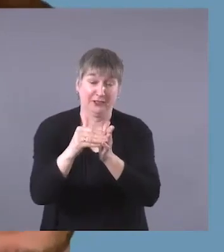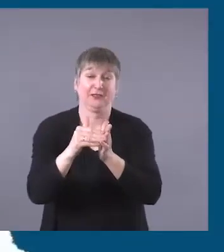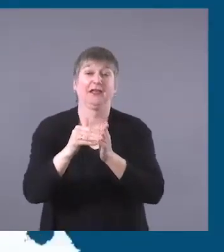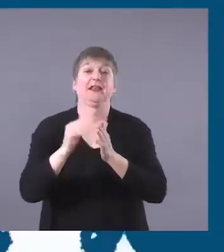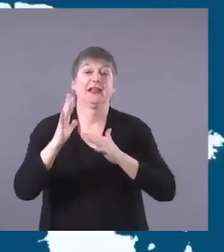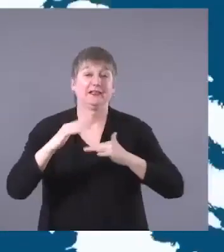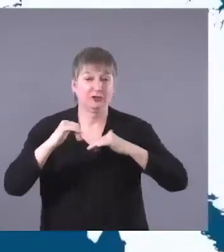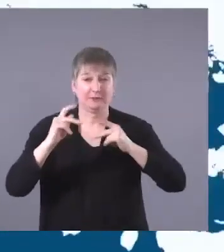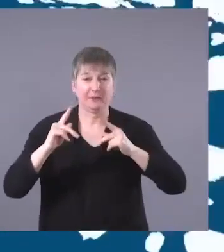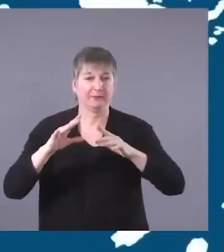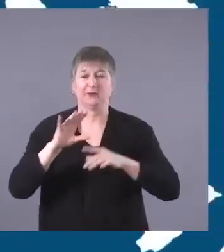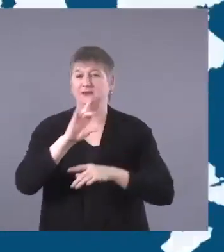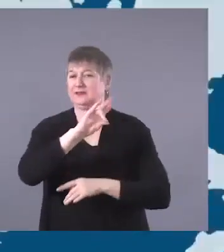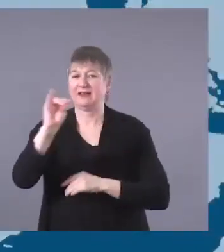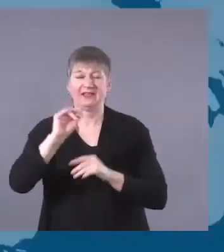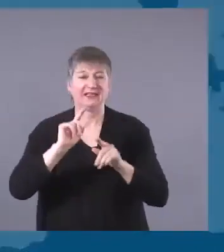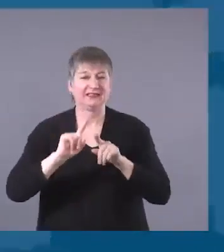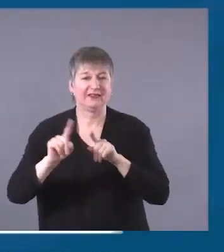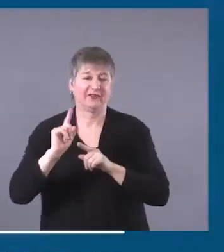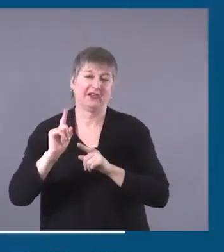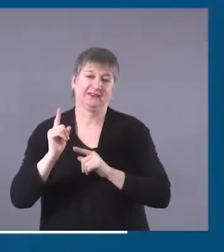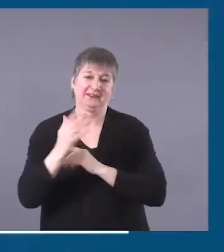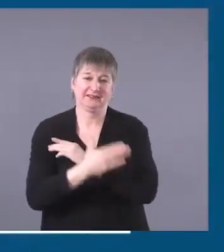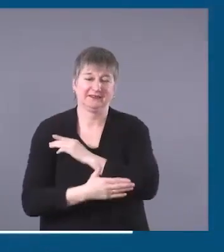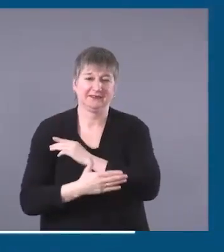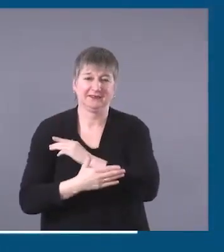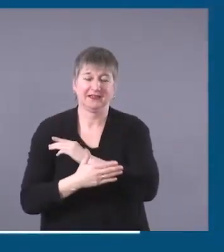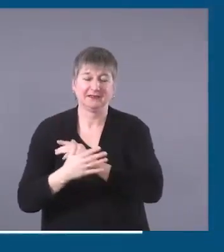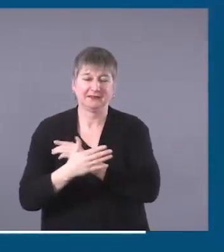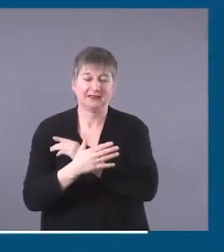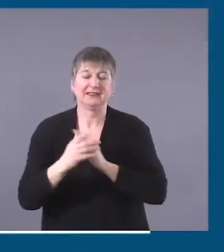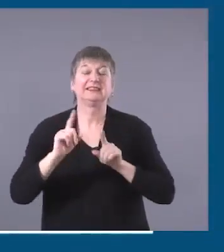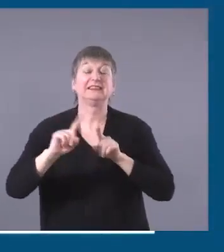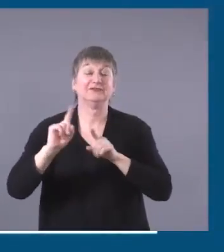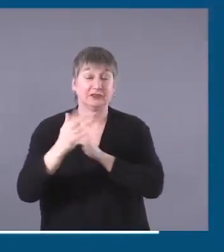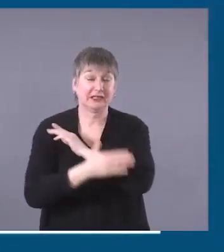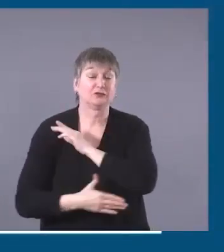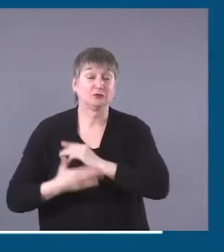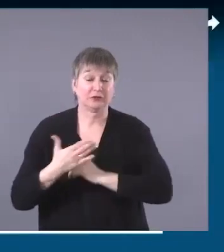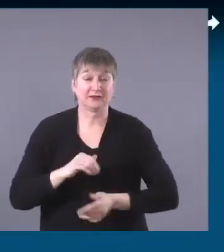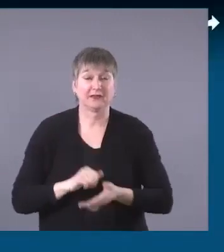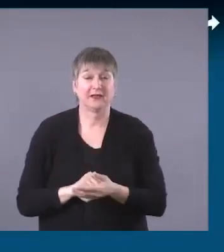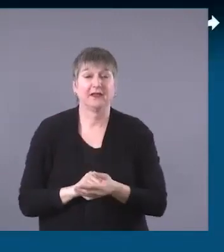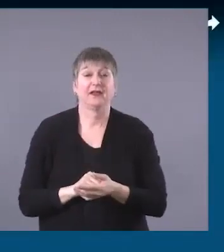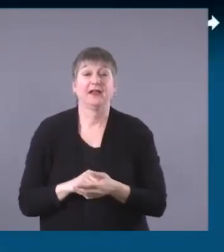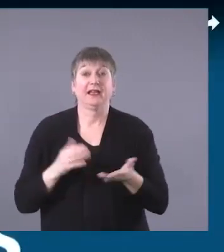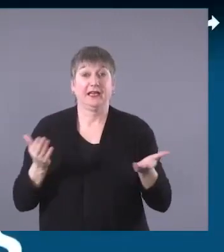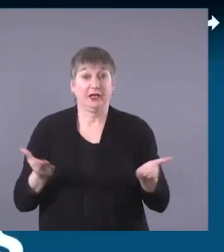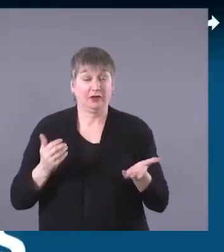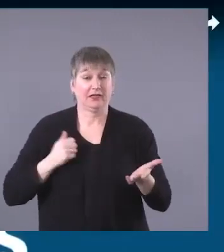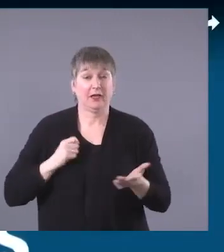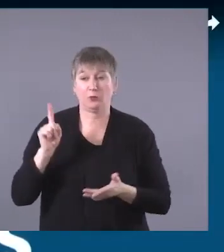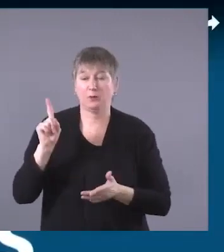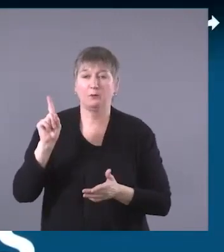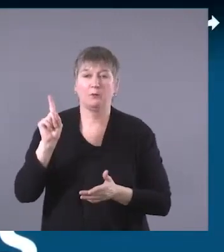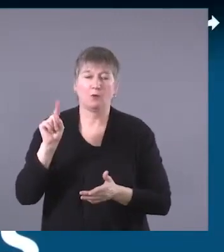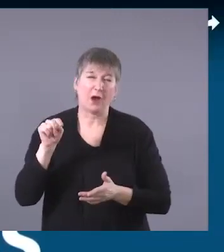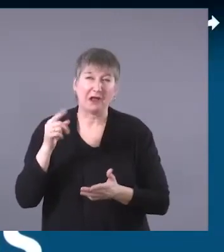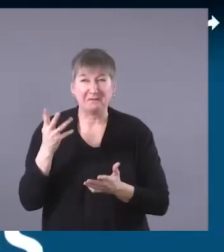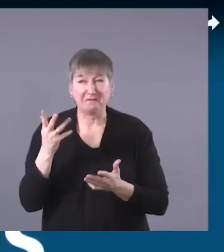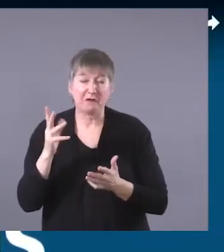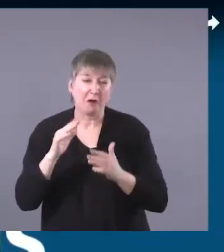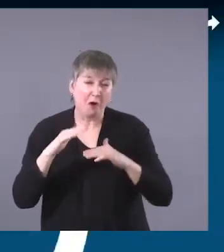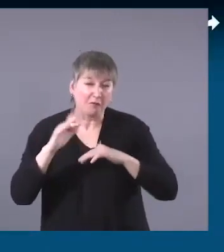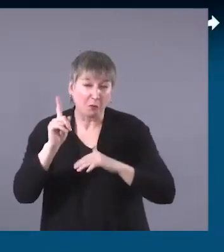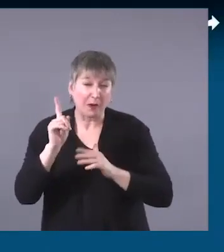countries. In Canada, there are approximately 1.4 million people who identify as Indigenous. Here, there are three distinct groups that make up the